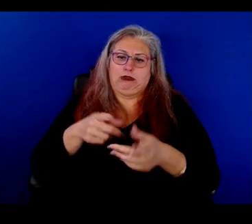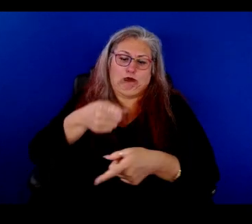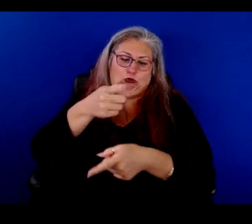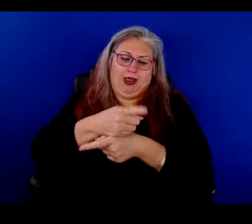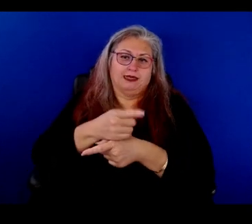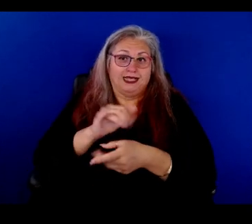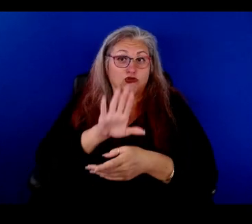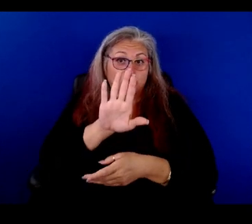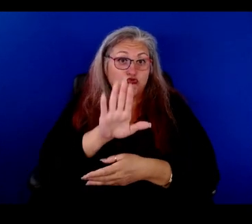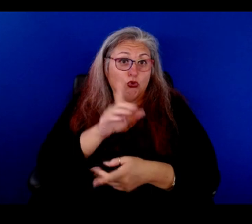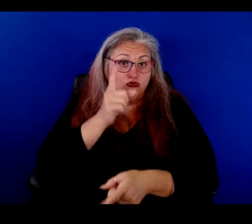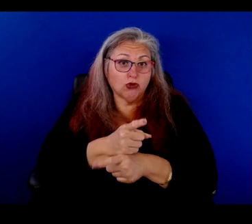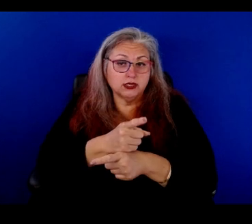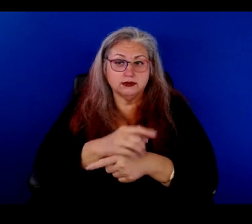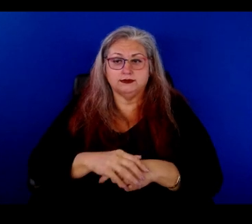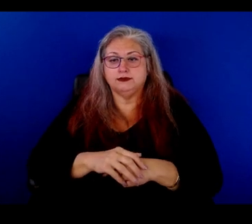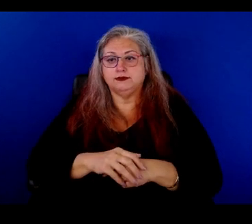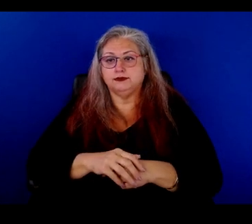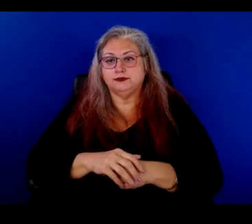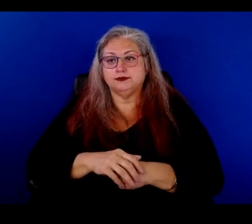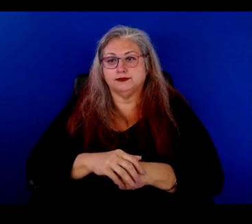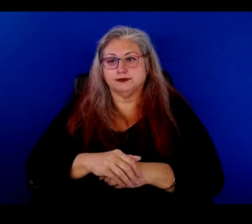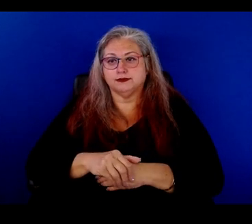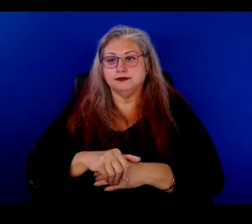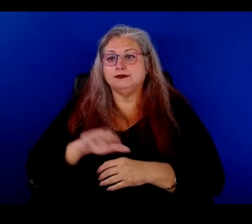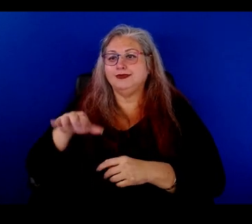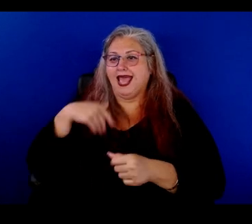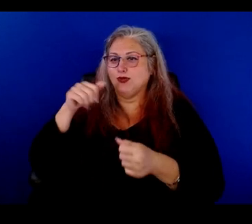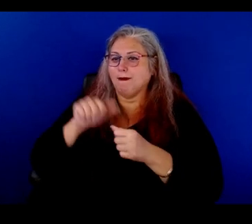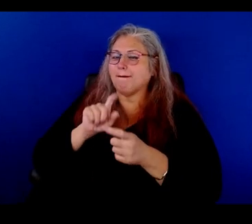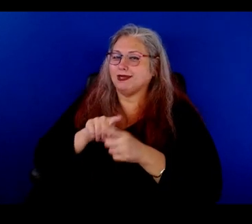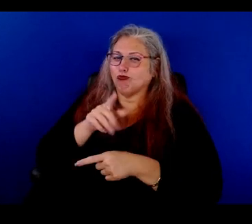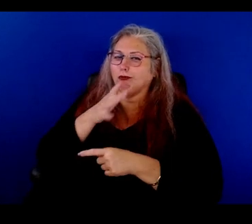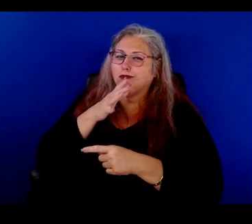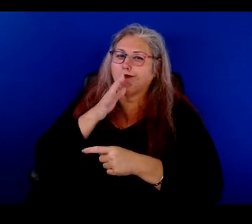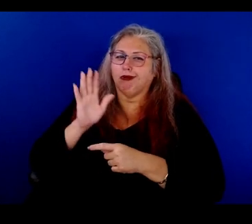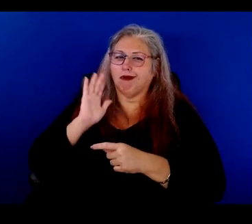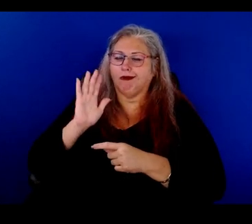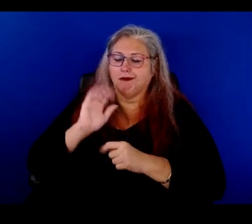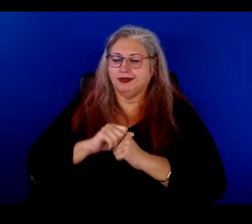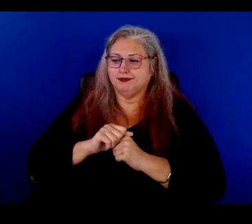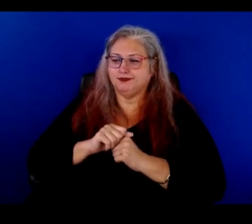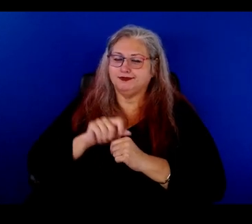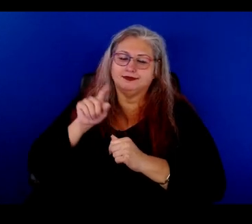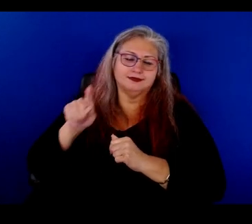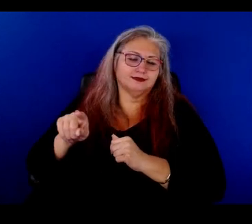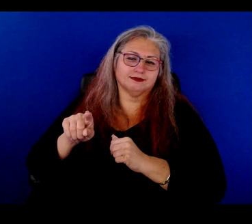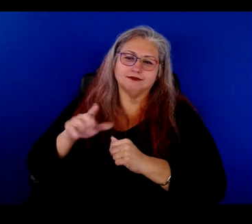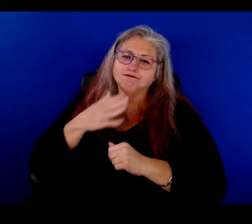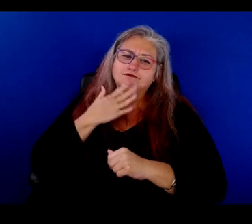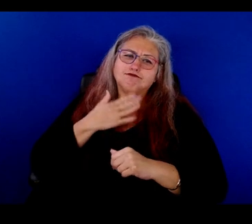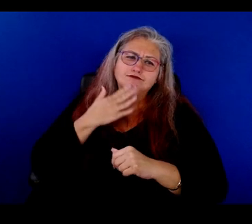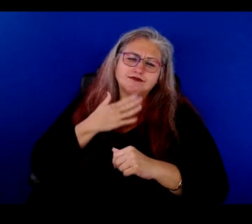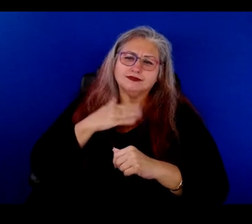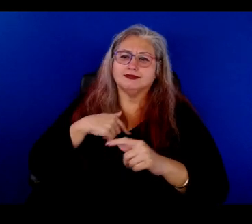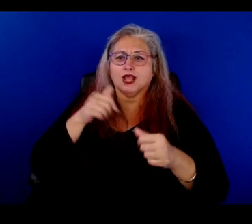it's your right. I remember, I remember meeting your mom and, and she was so kind and